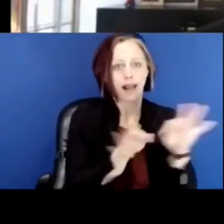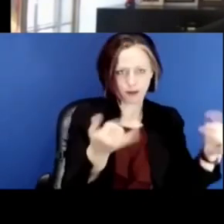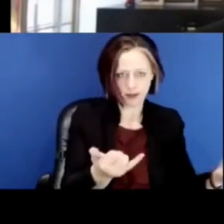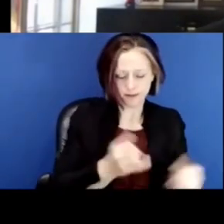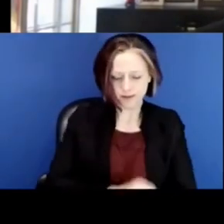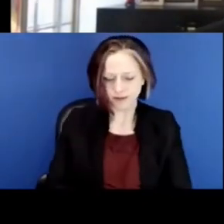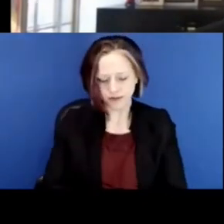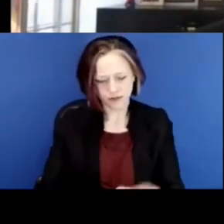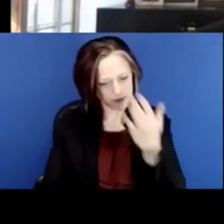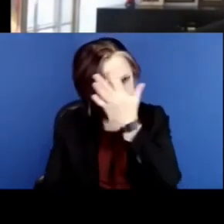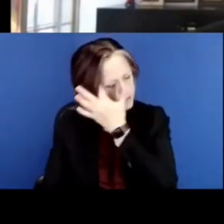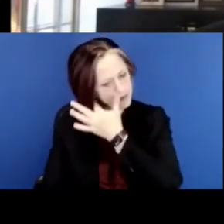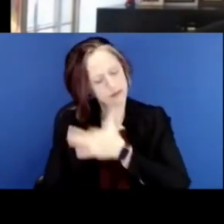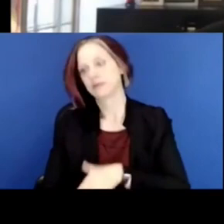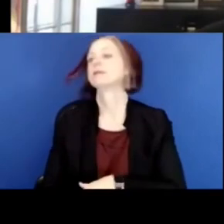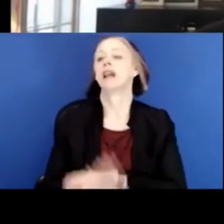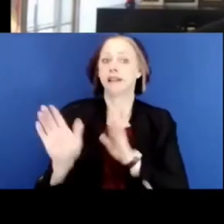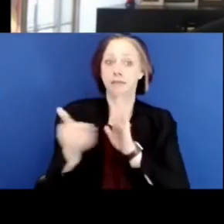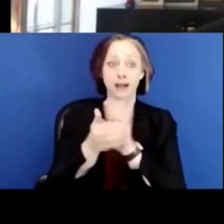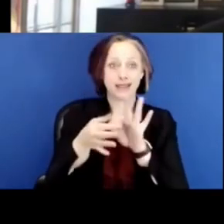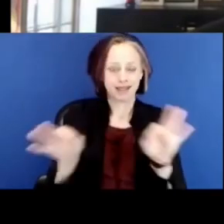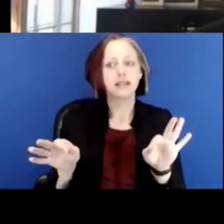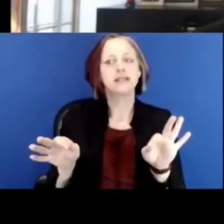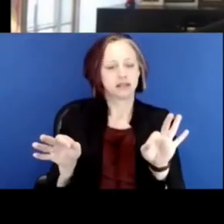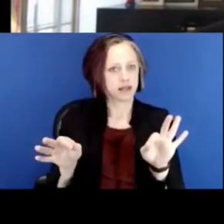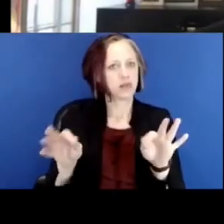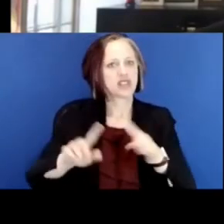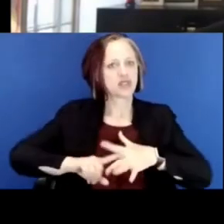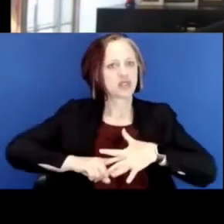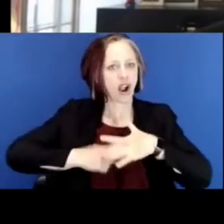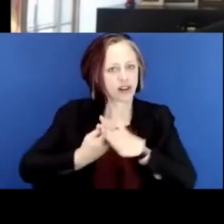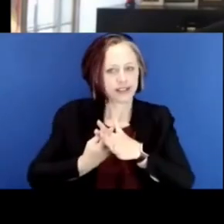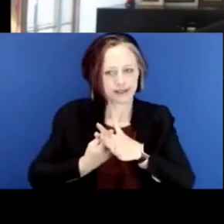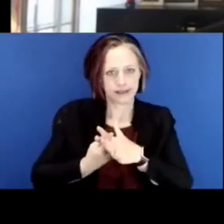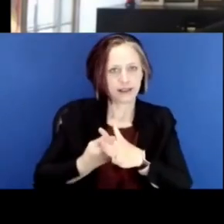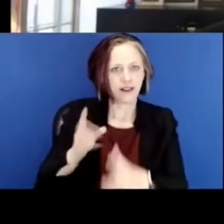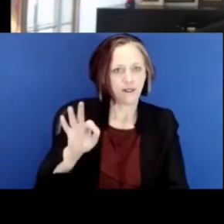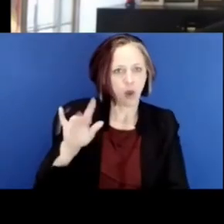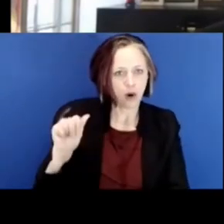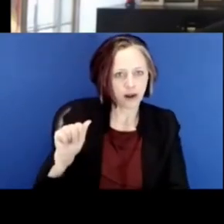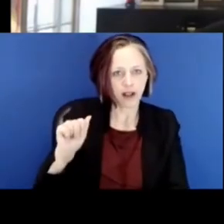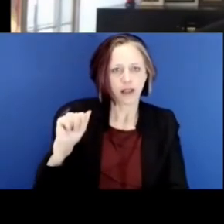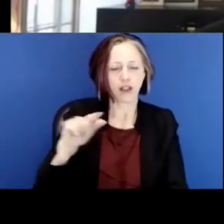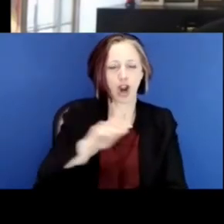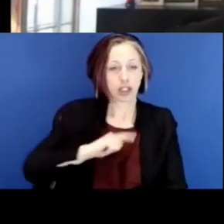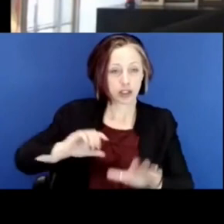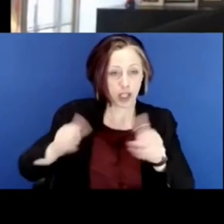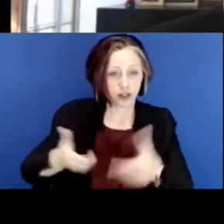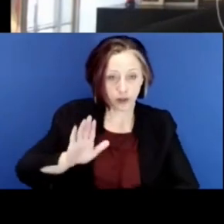that became the catalyst for the state, the legislature, the